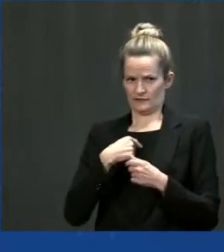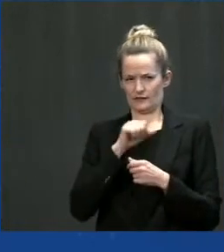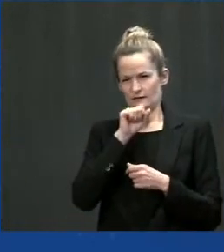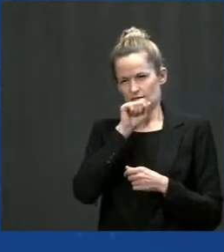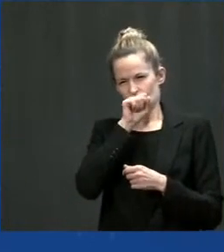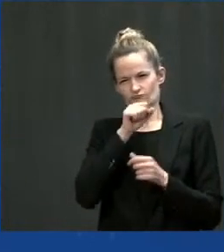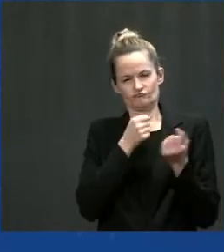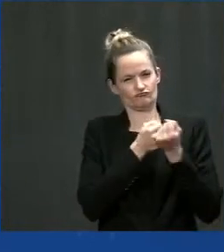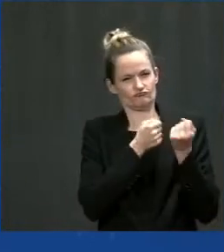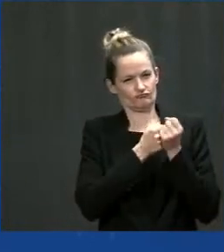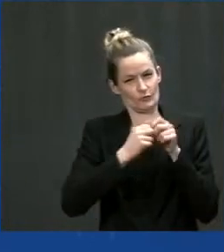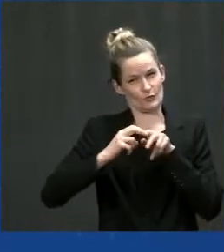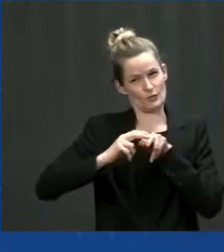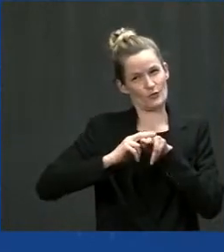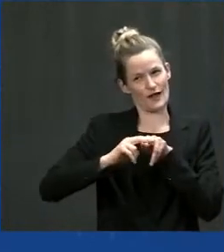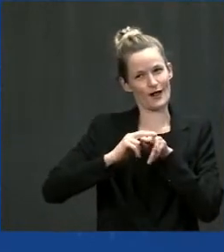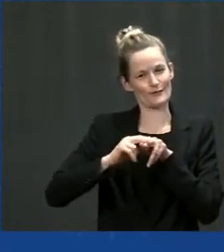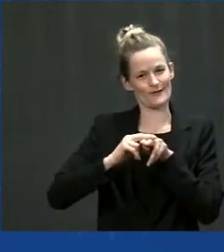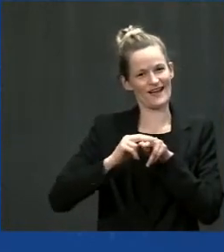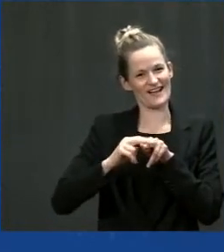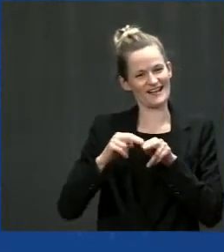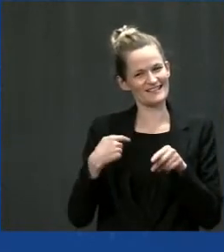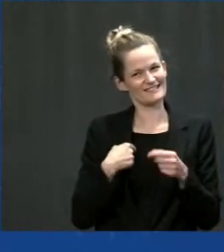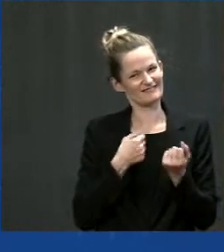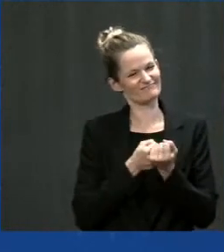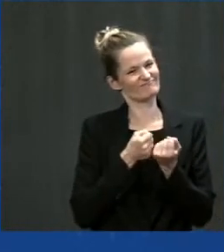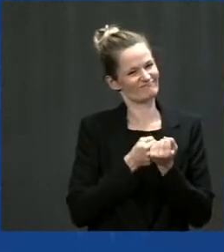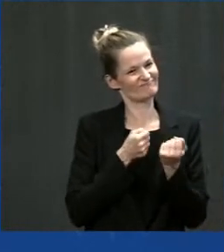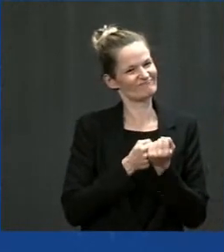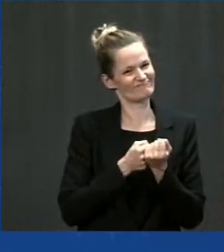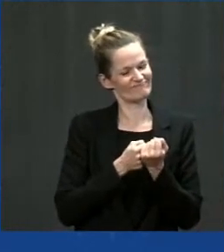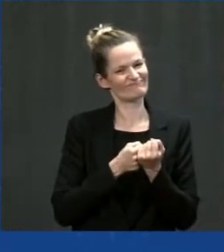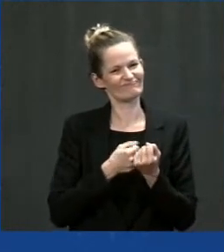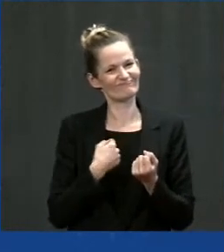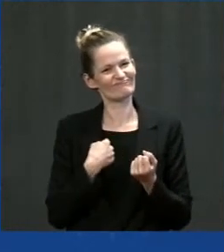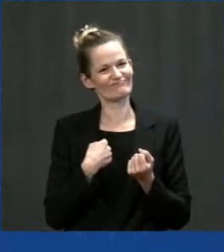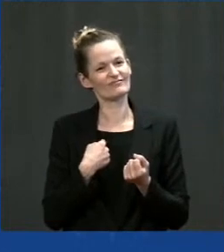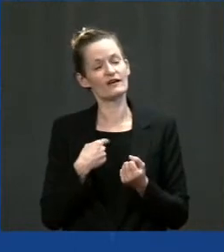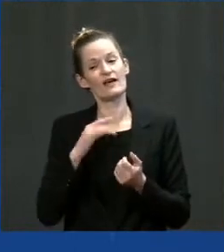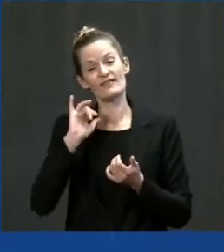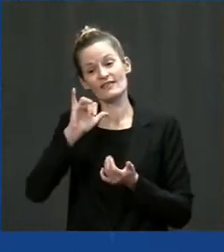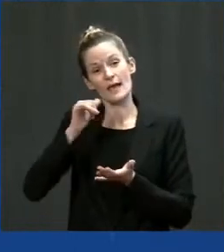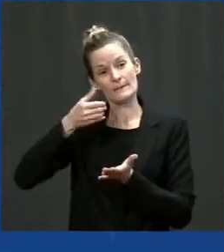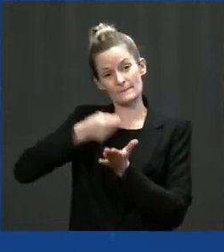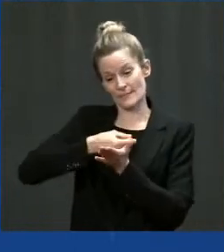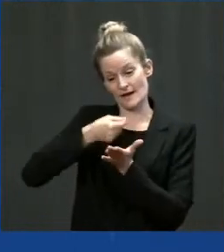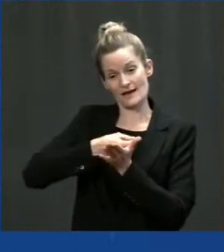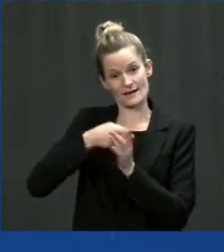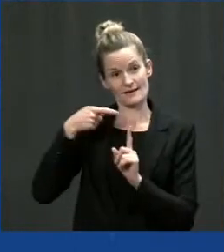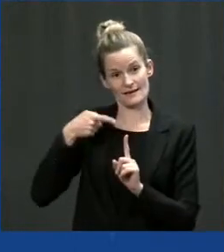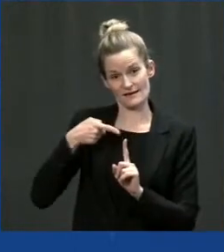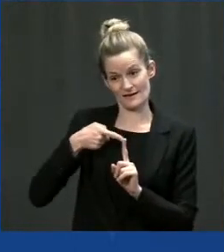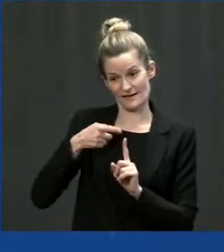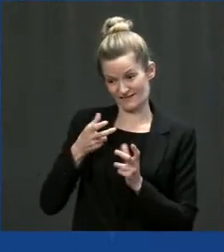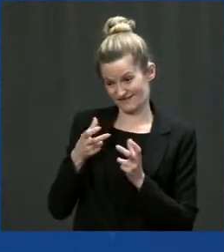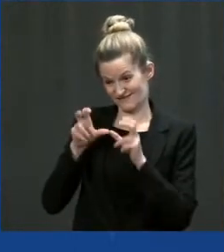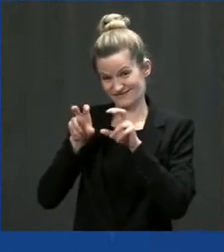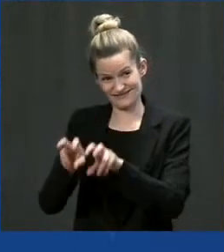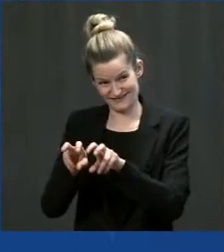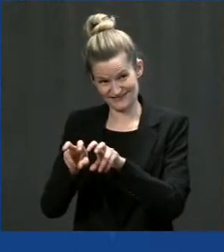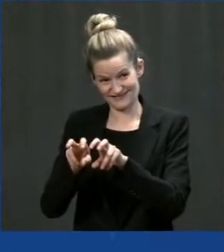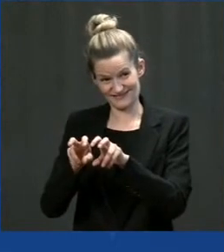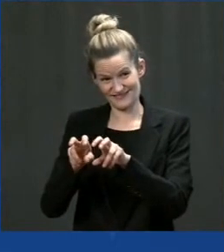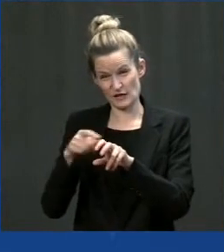area for high-speed rail than all the money we spent on setting up Amtrak. This is a gigantic